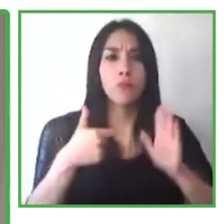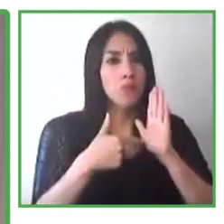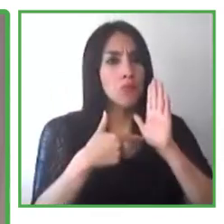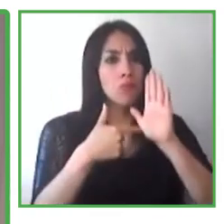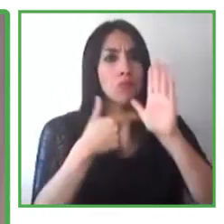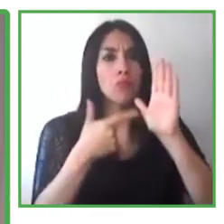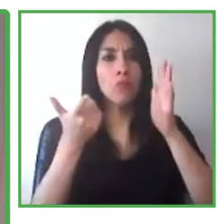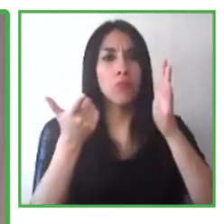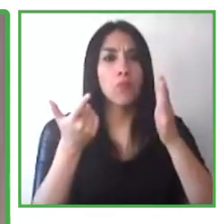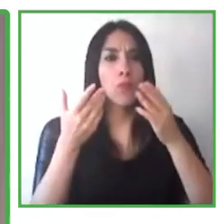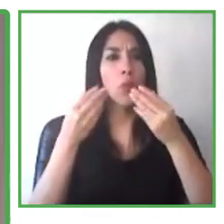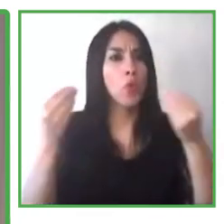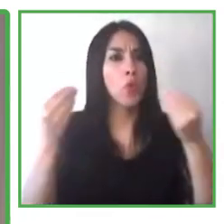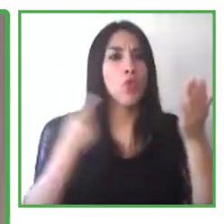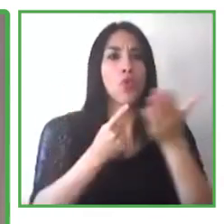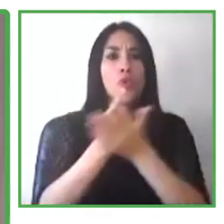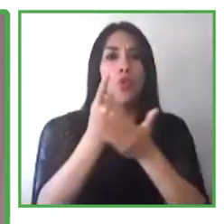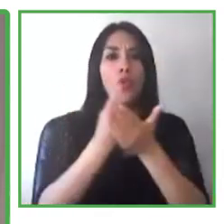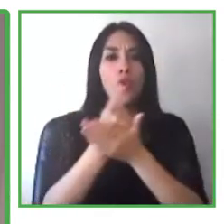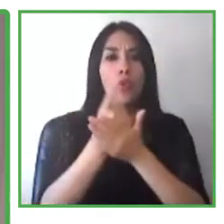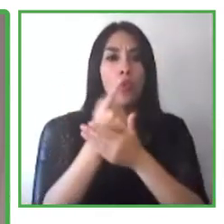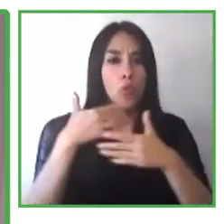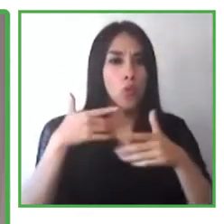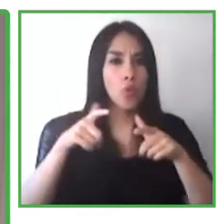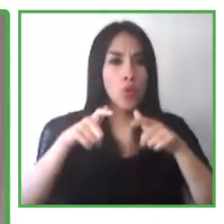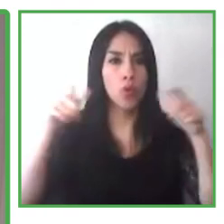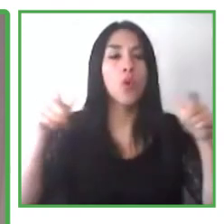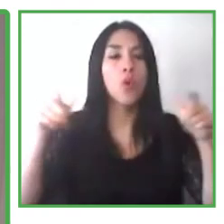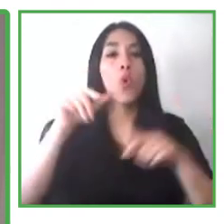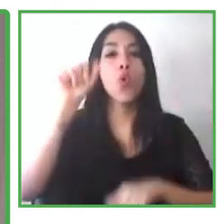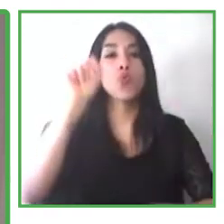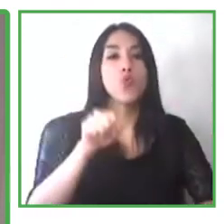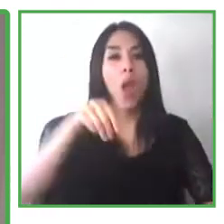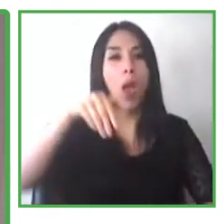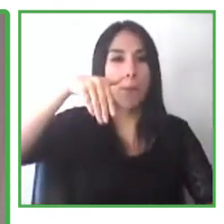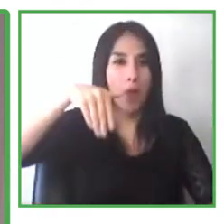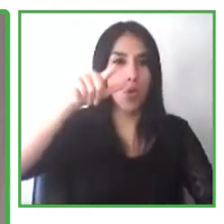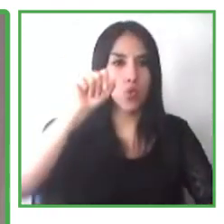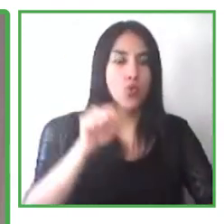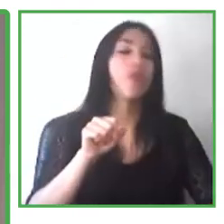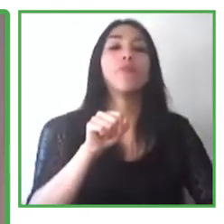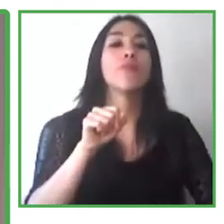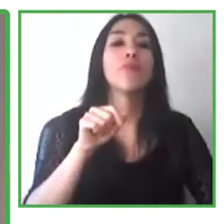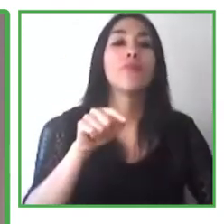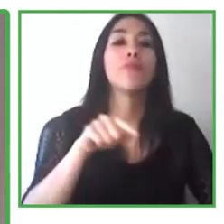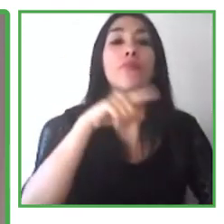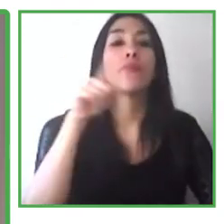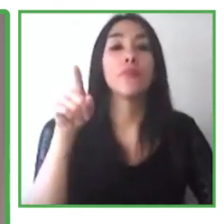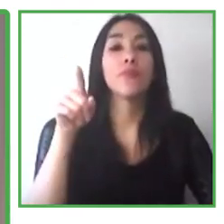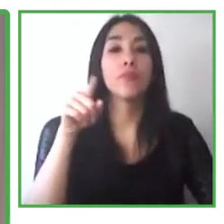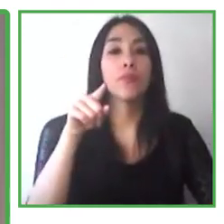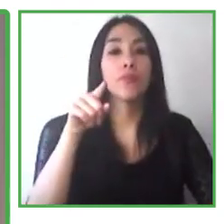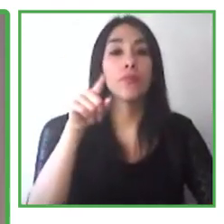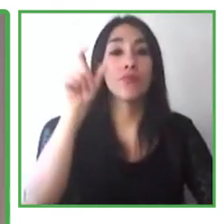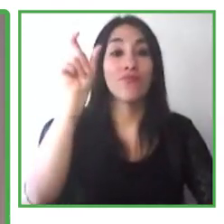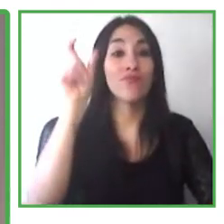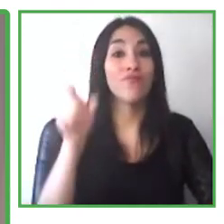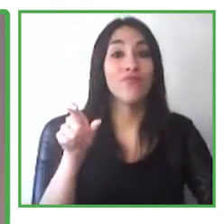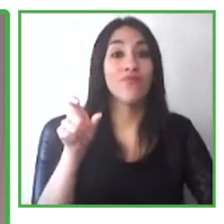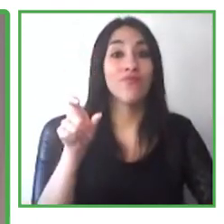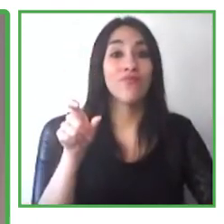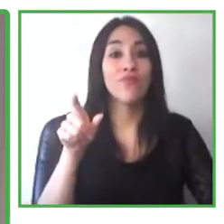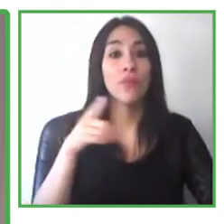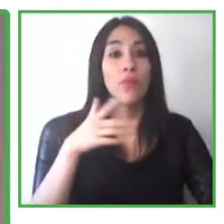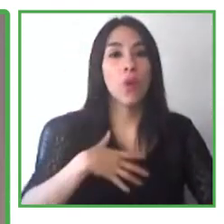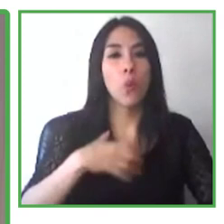as well, from Trust for the Americas. And Maita is a specialist in education,